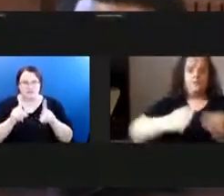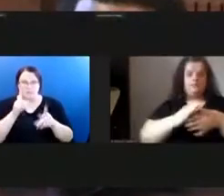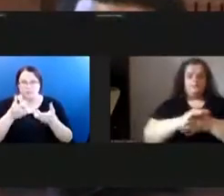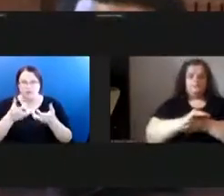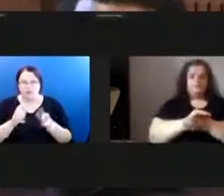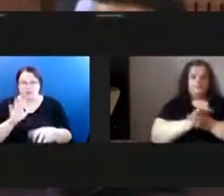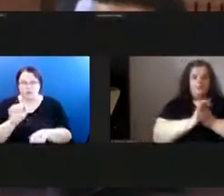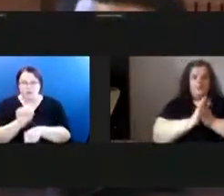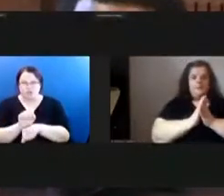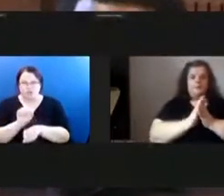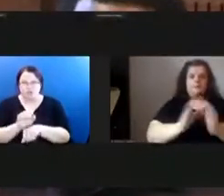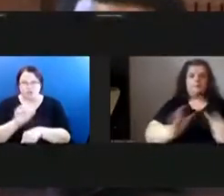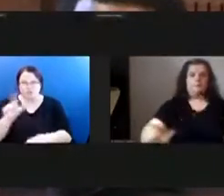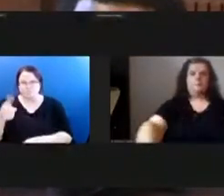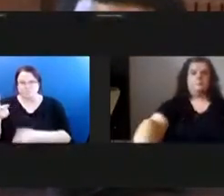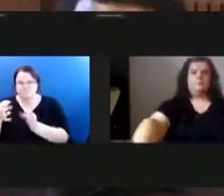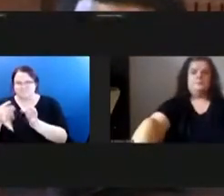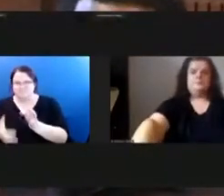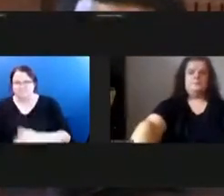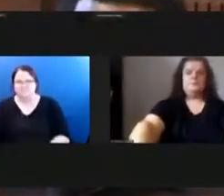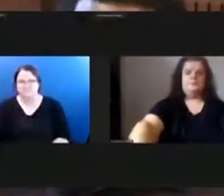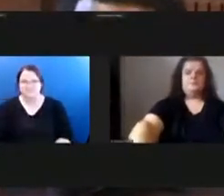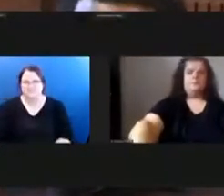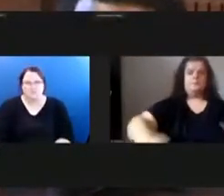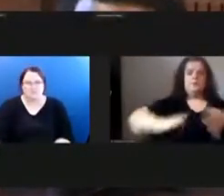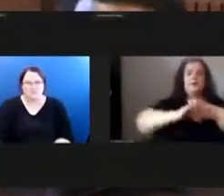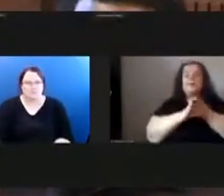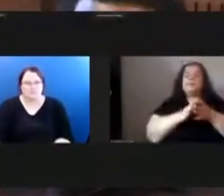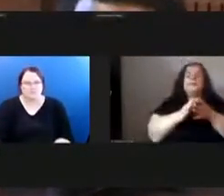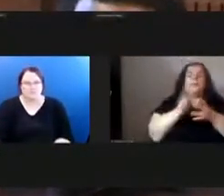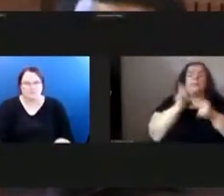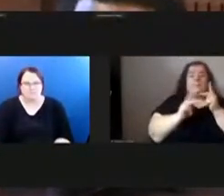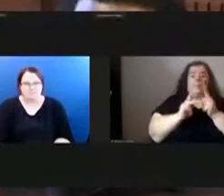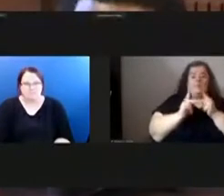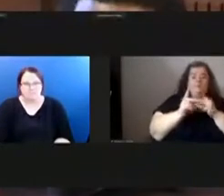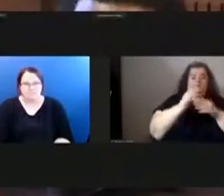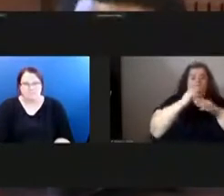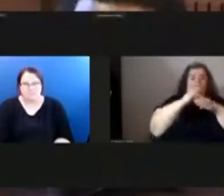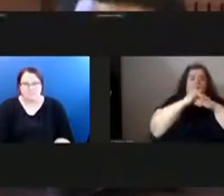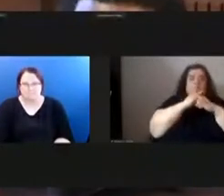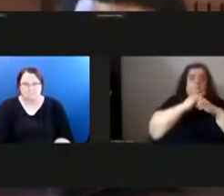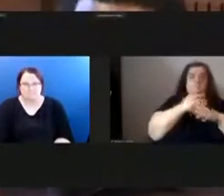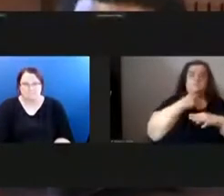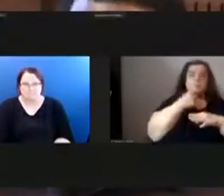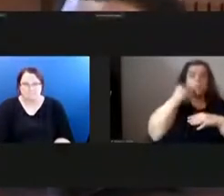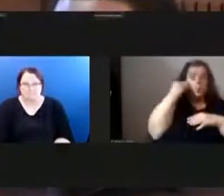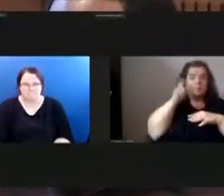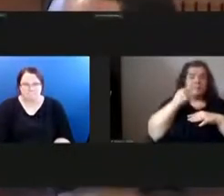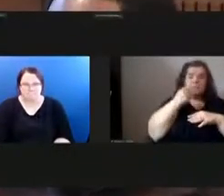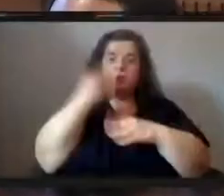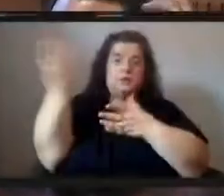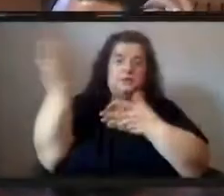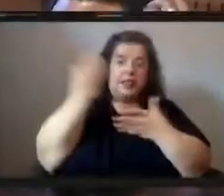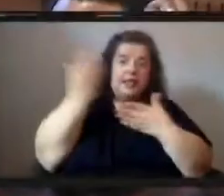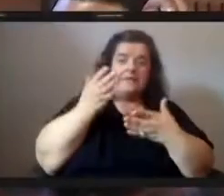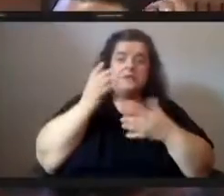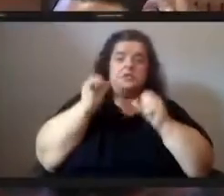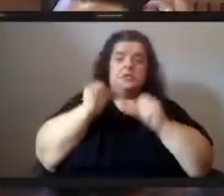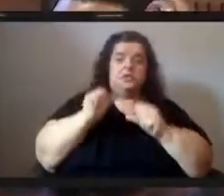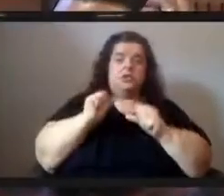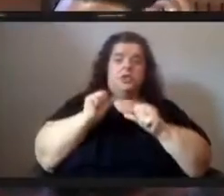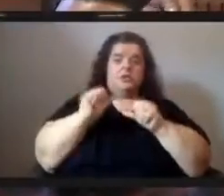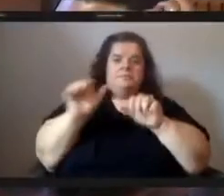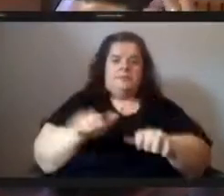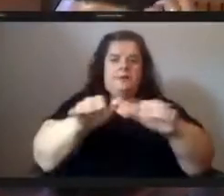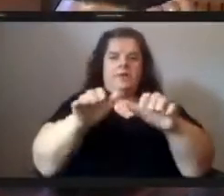able to make it to the next paycheck people in quarantine that needed food delivered and we were able to mobilize neighbors people